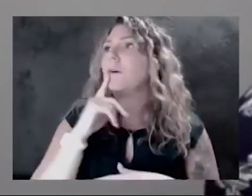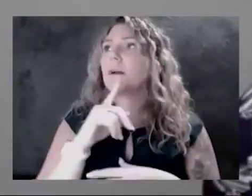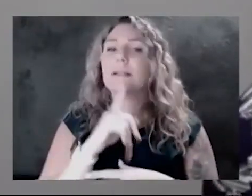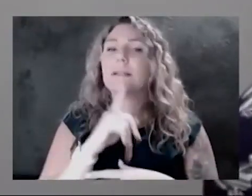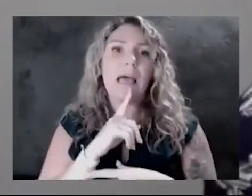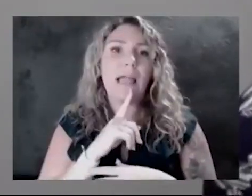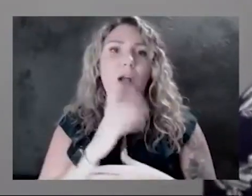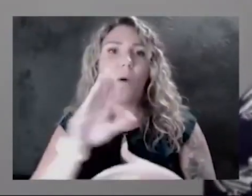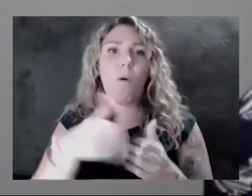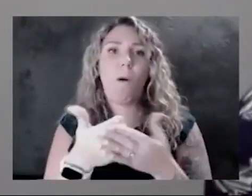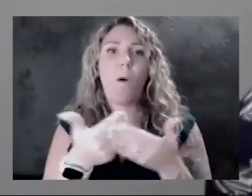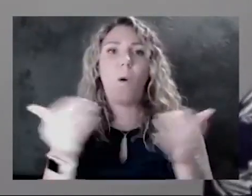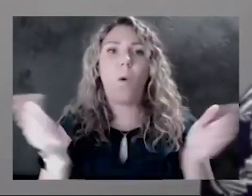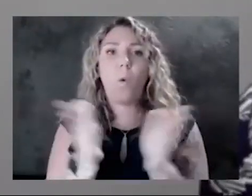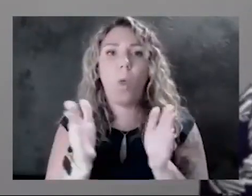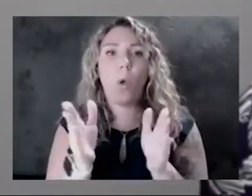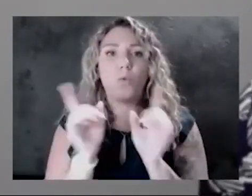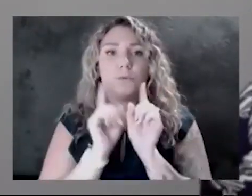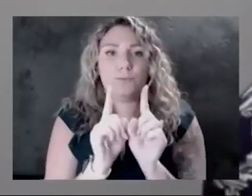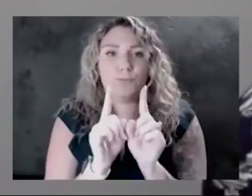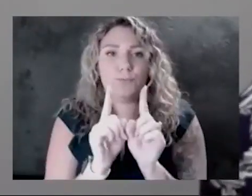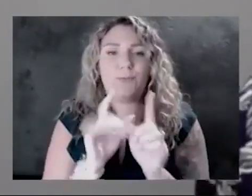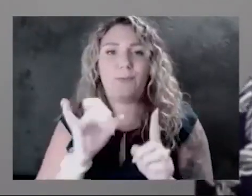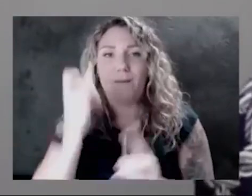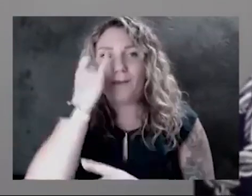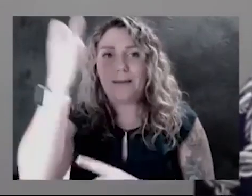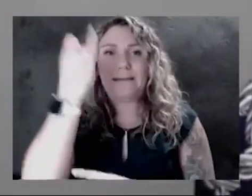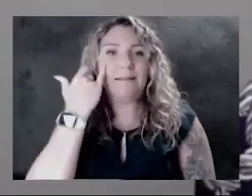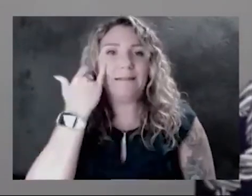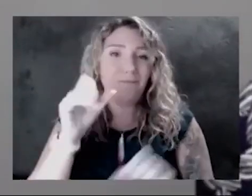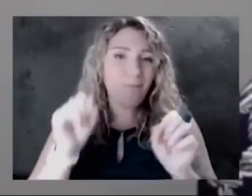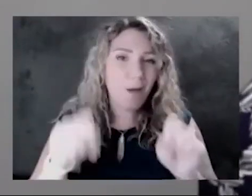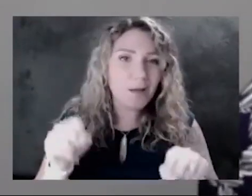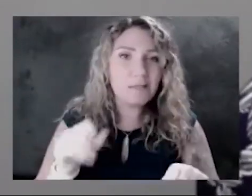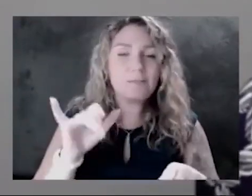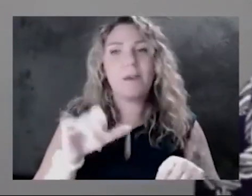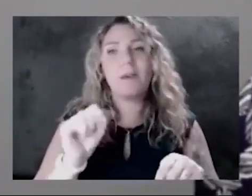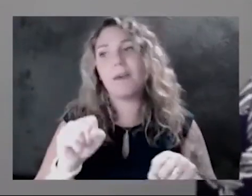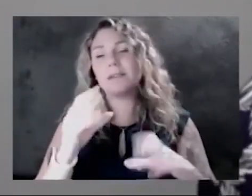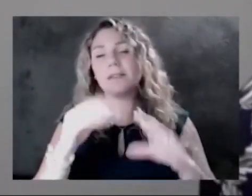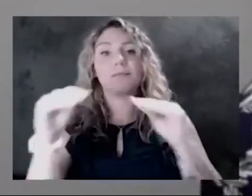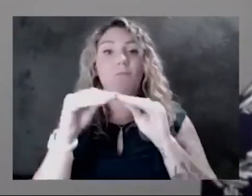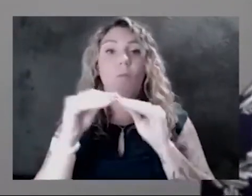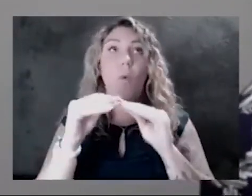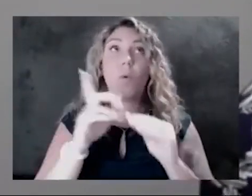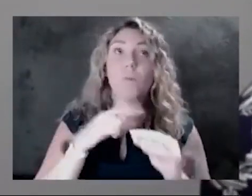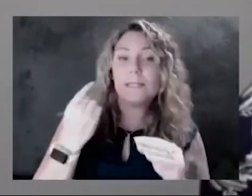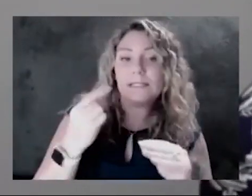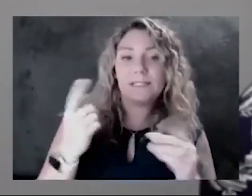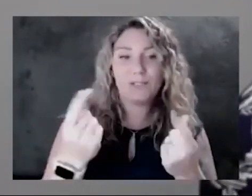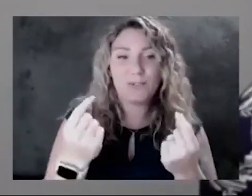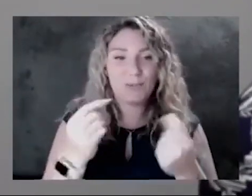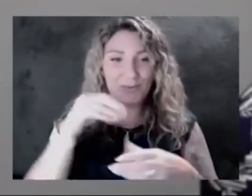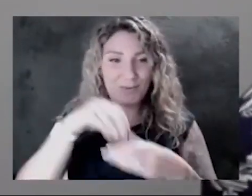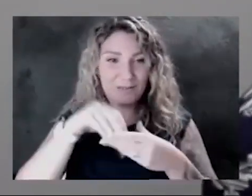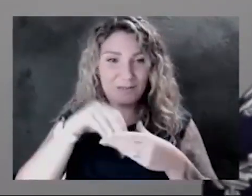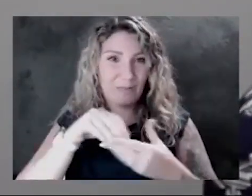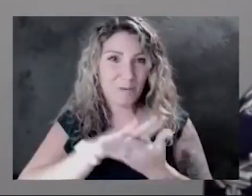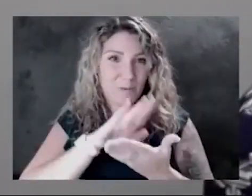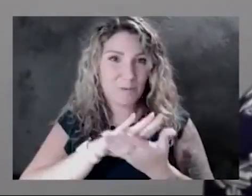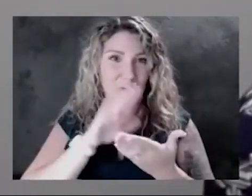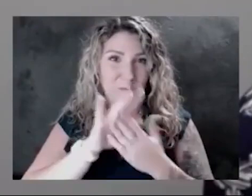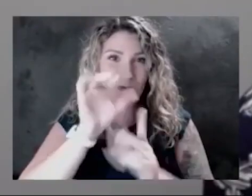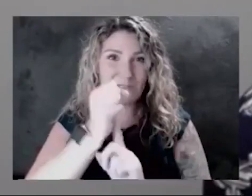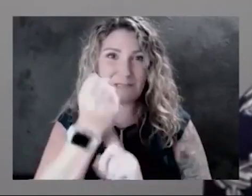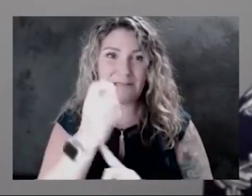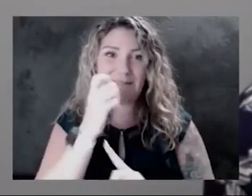outside. We really like that idea if that's possible. So, yes, it is one of the more risky things to do within the school settings unmasked, but there are